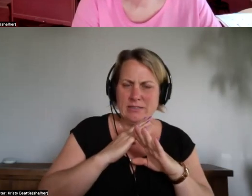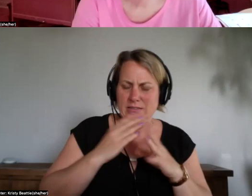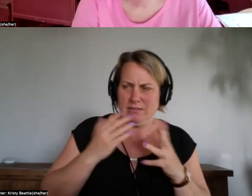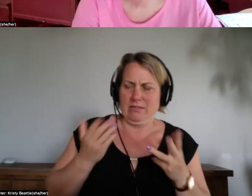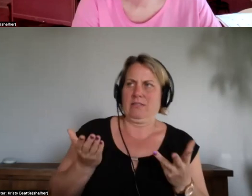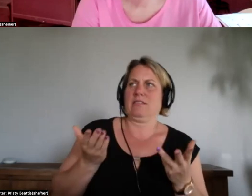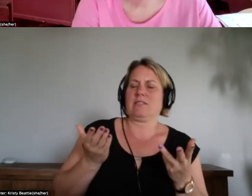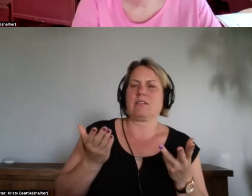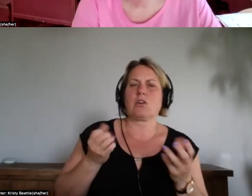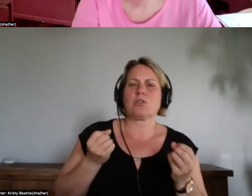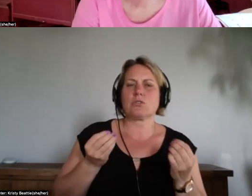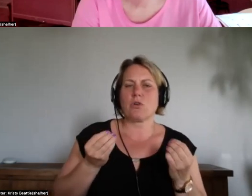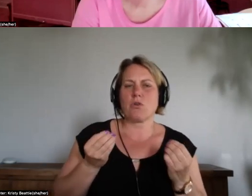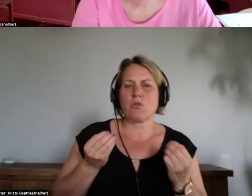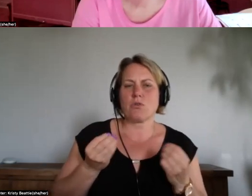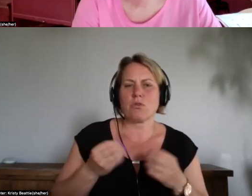so um